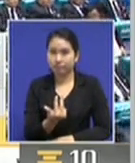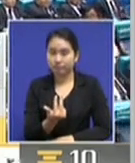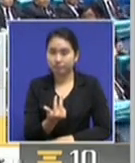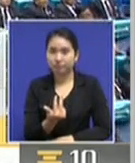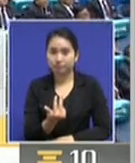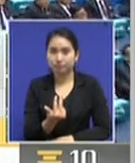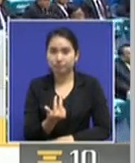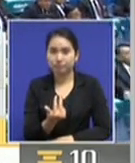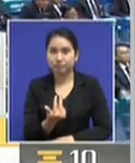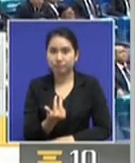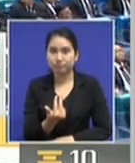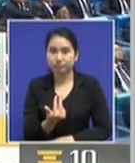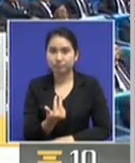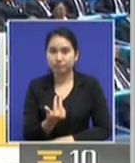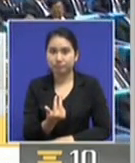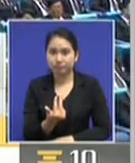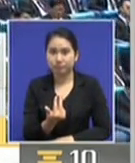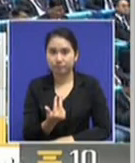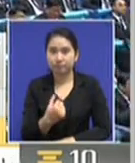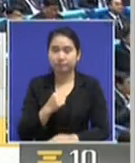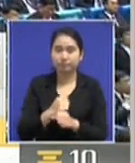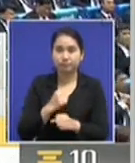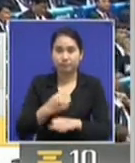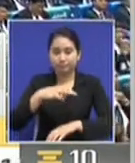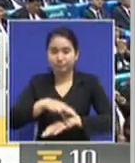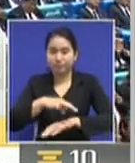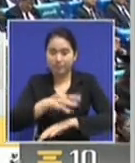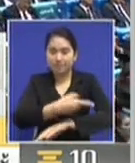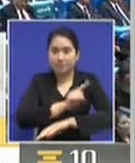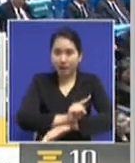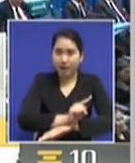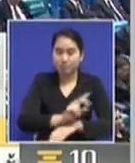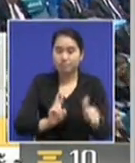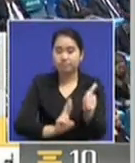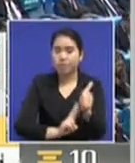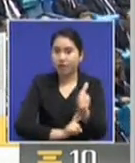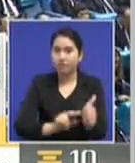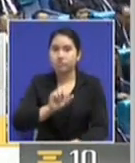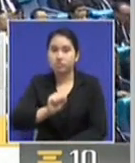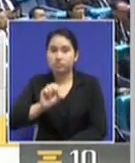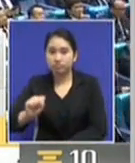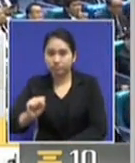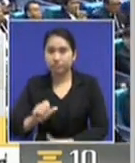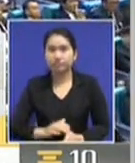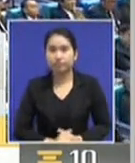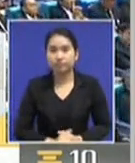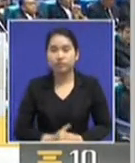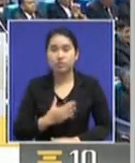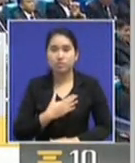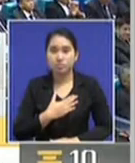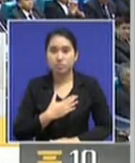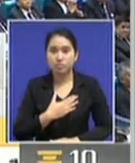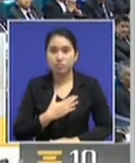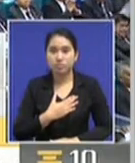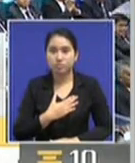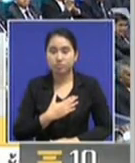fires breaking out in many, many spots in Bangkok and up country. And there were some of the MPs belonging